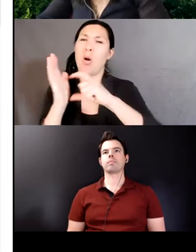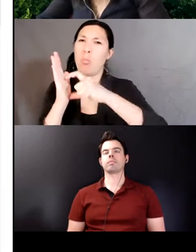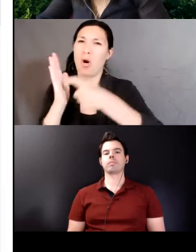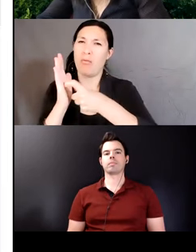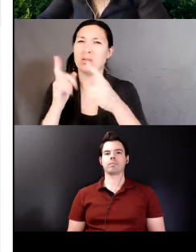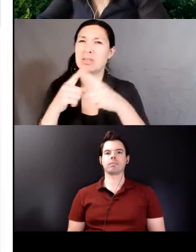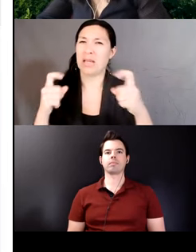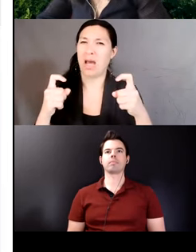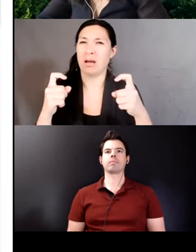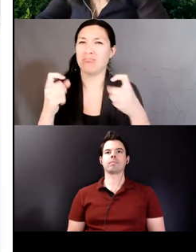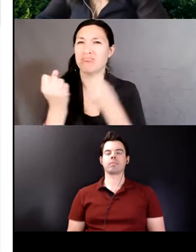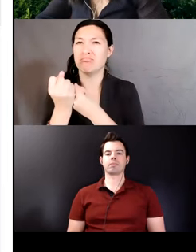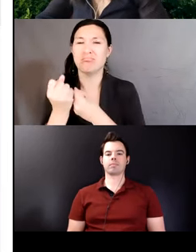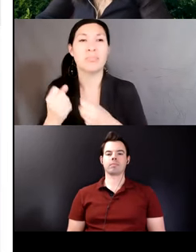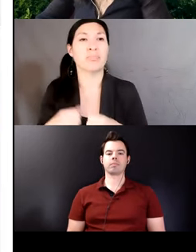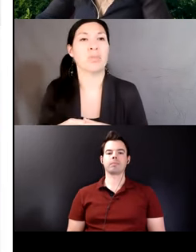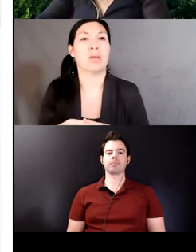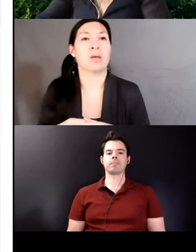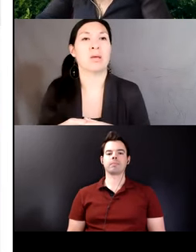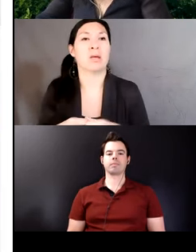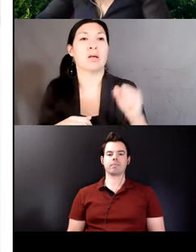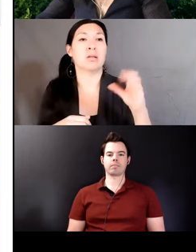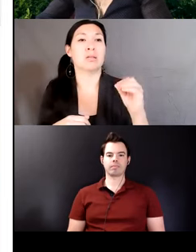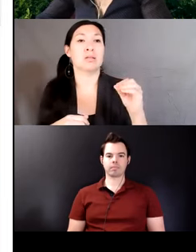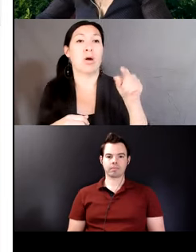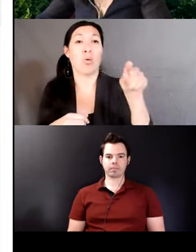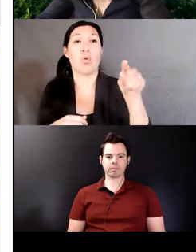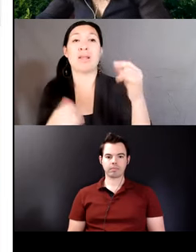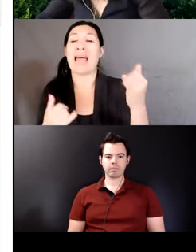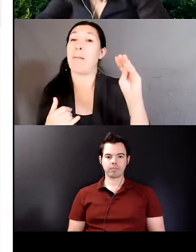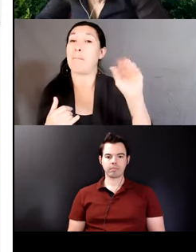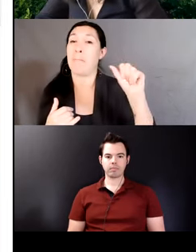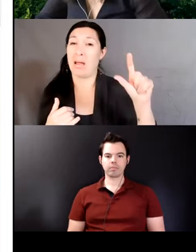Errakapu has a malefactive meaning. For example, in 38,